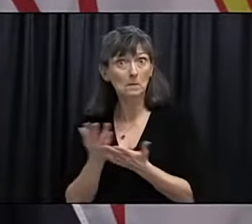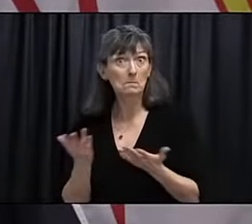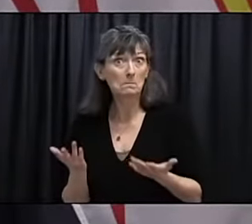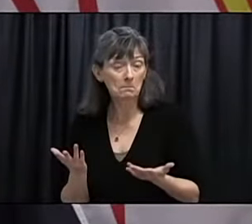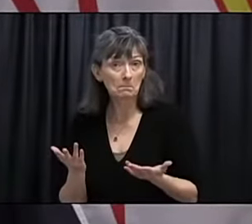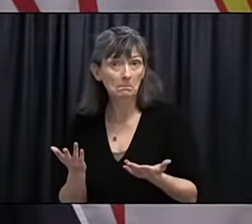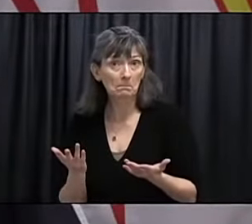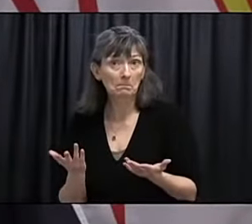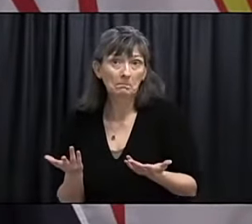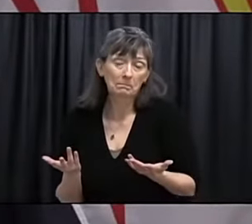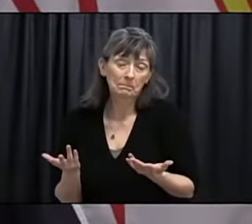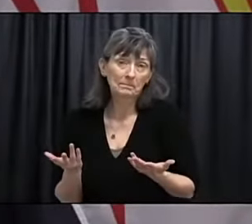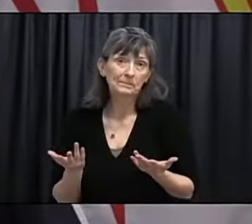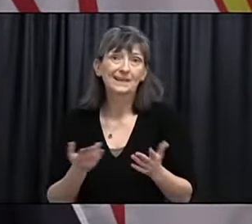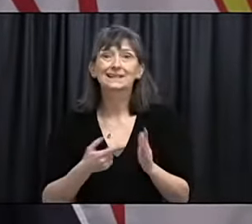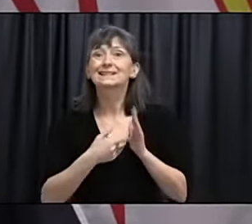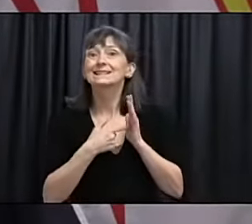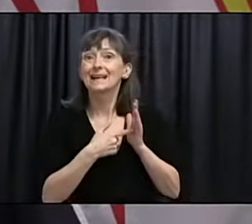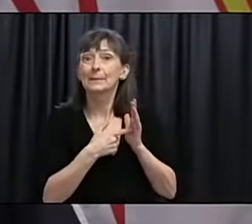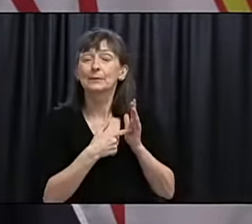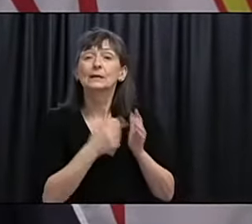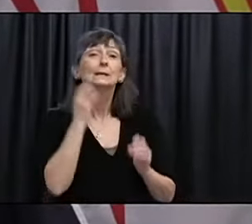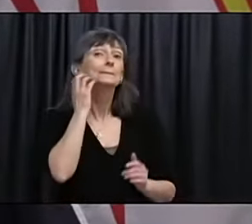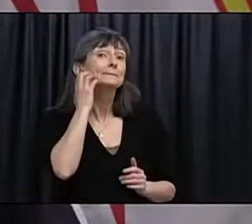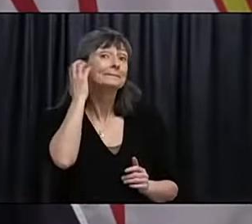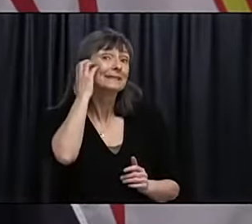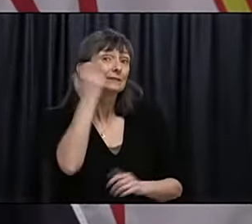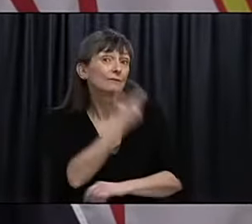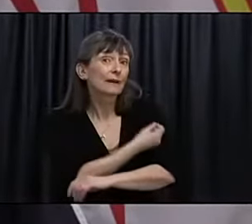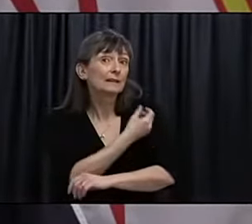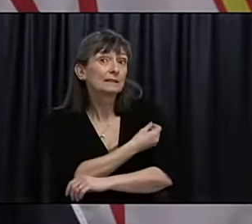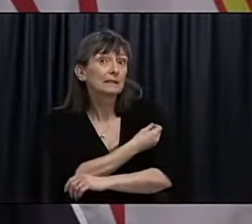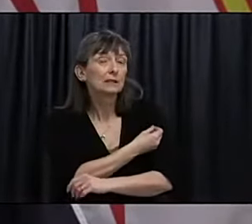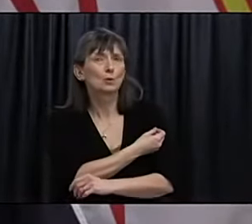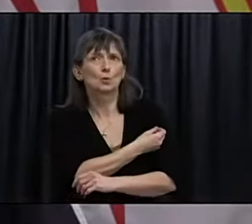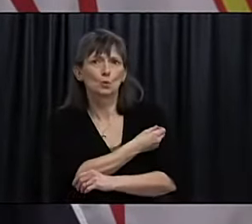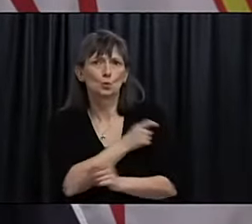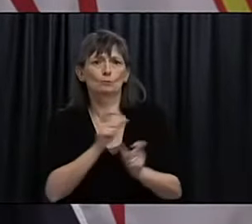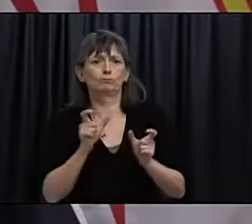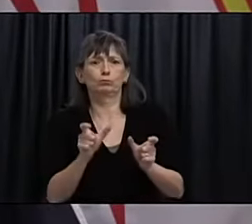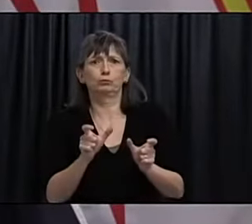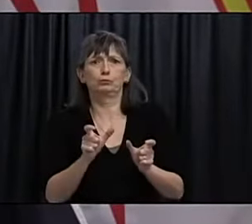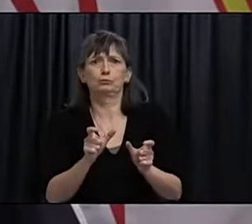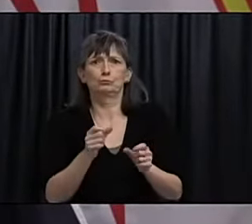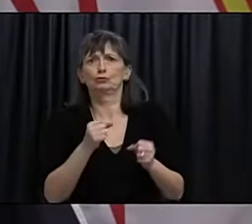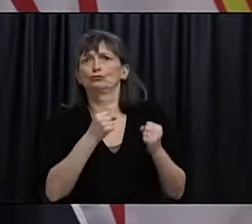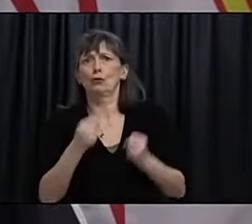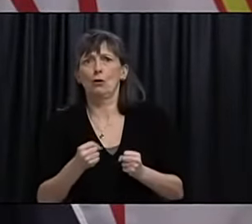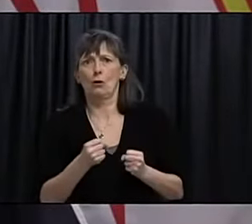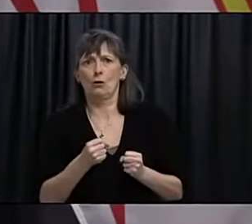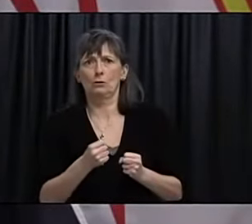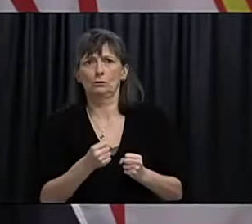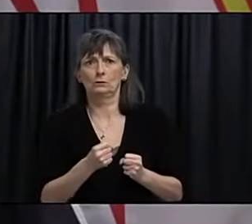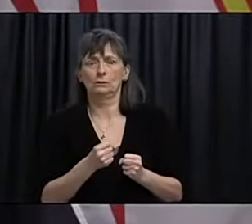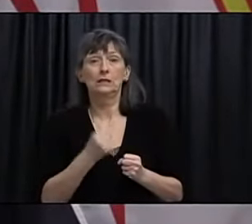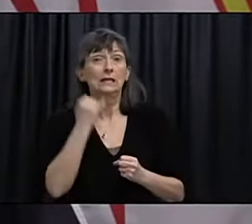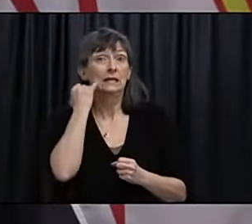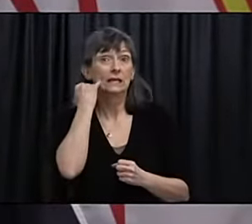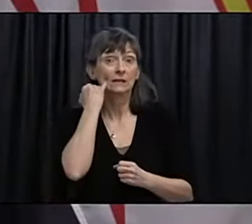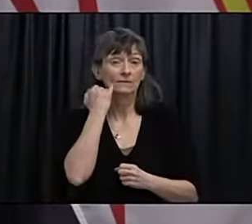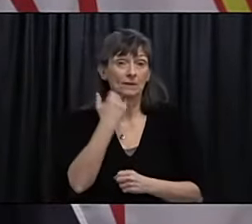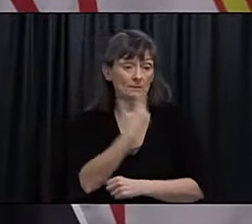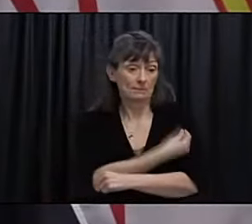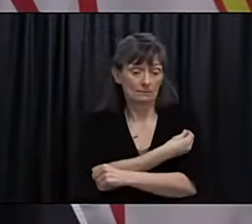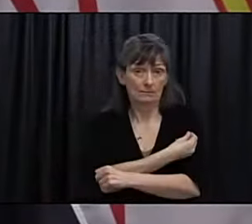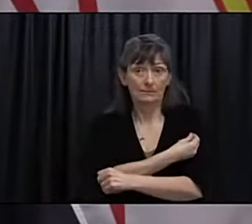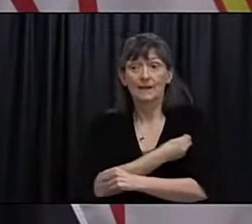measles vaccine, for example, you have two shots of that, it's highly effective vaccine. If you have the measles vaccine